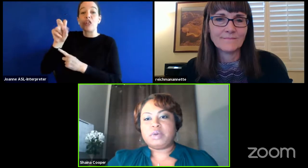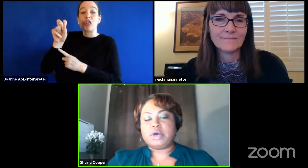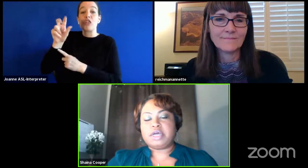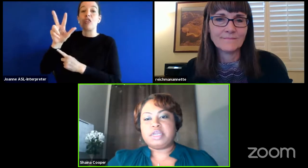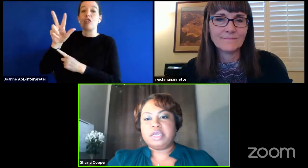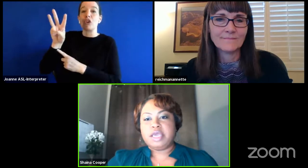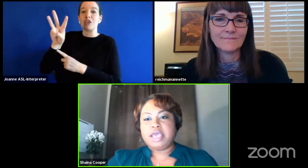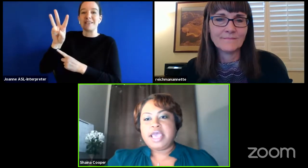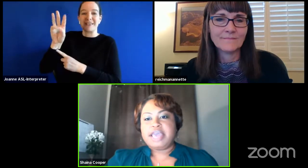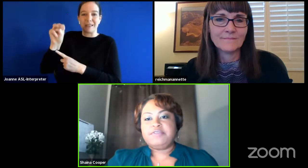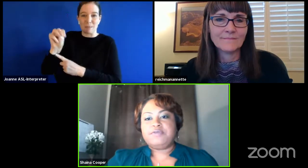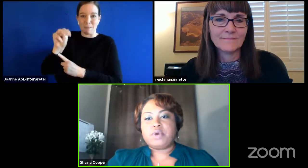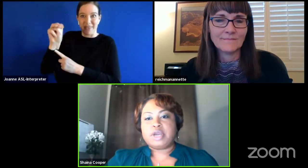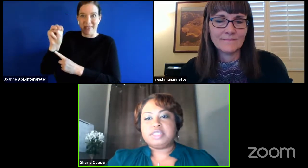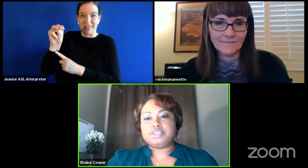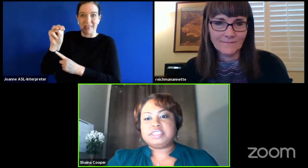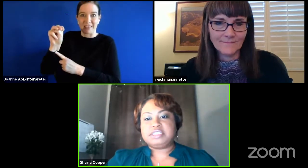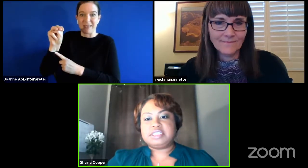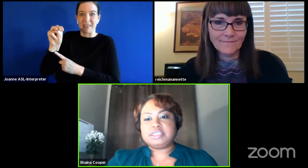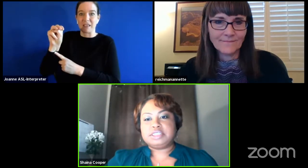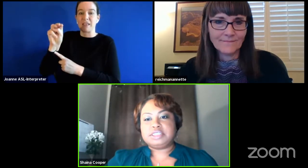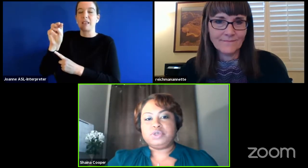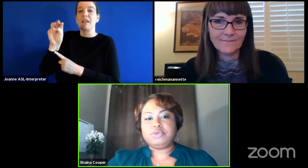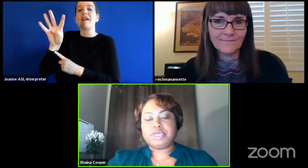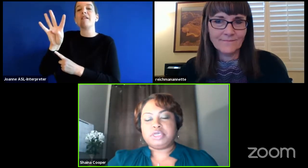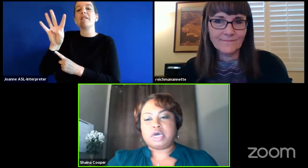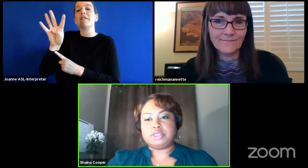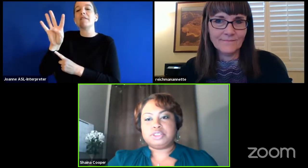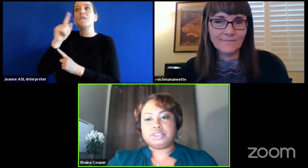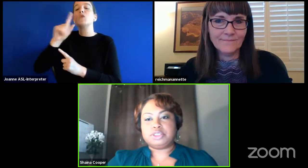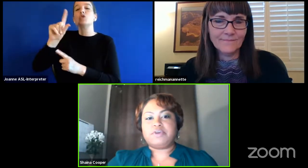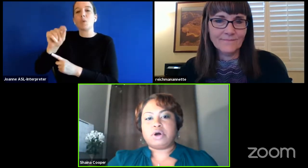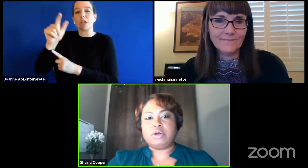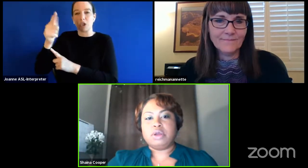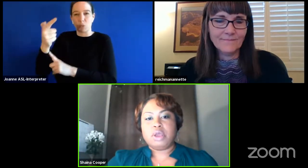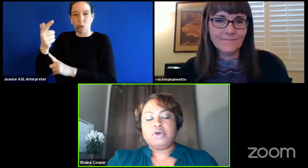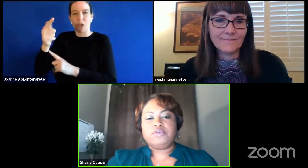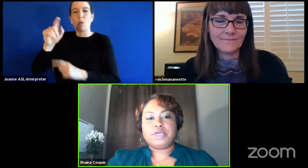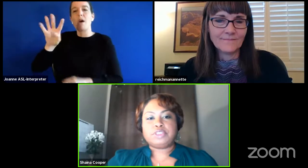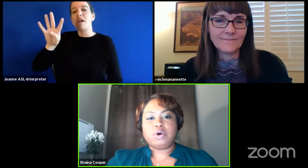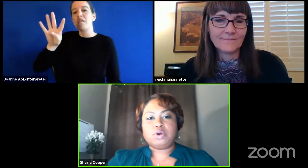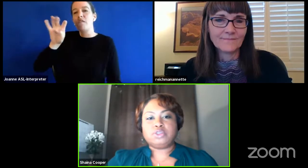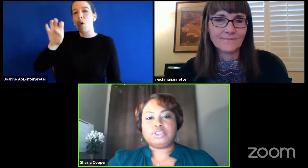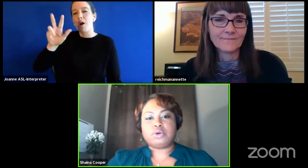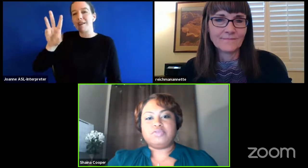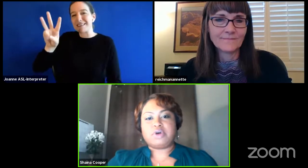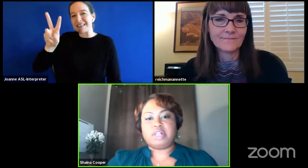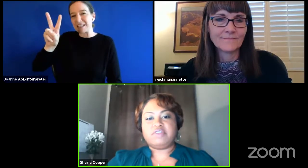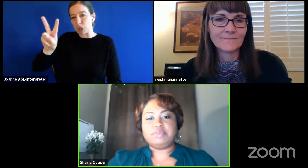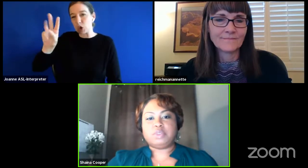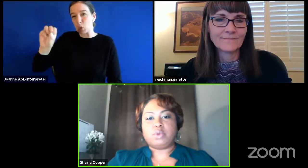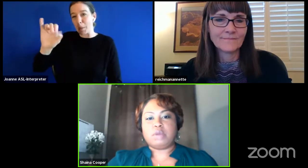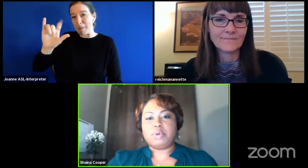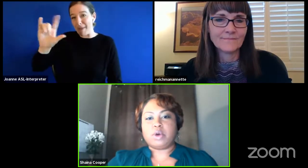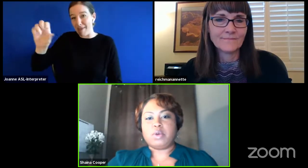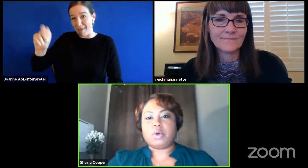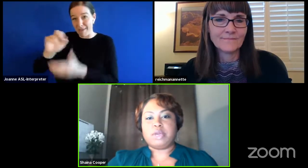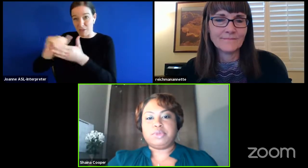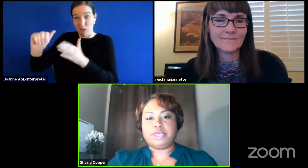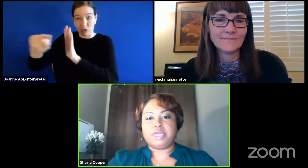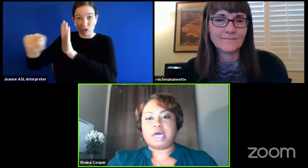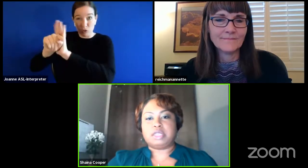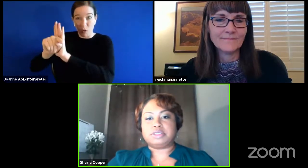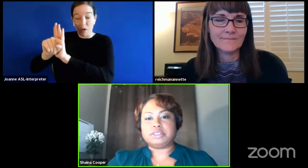2021 a 462 million shortfall for a total shortfall of up to 1